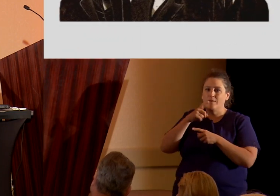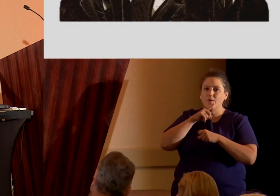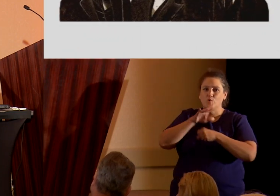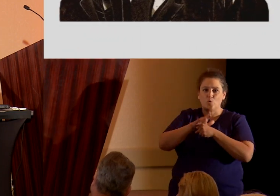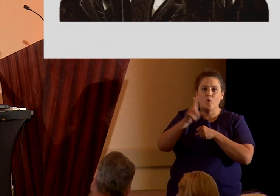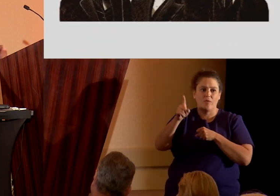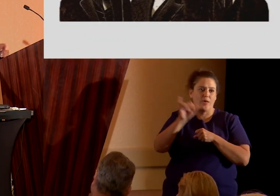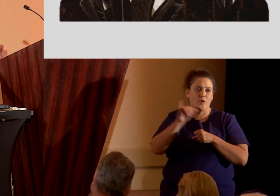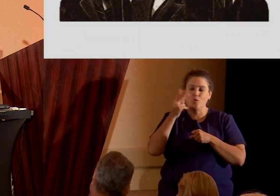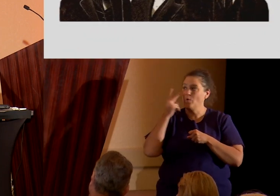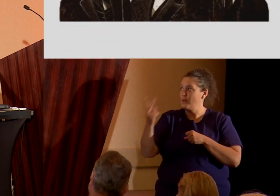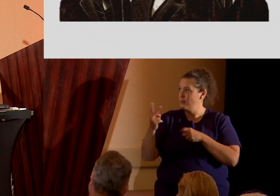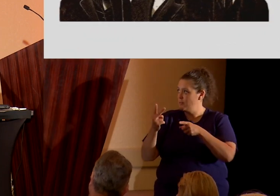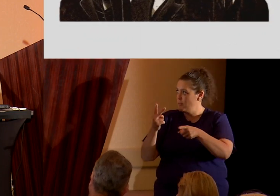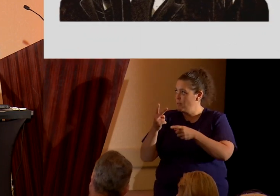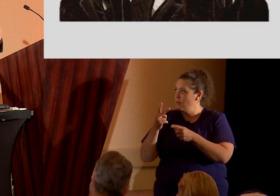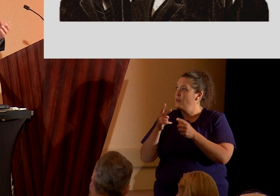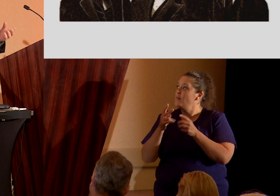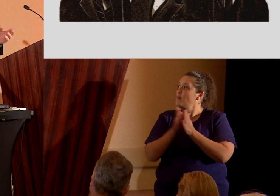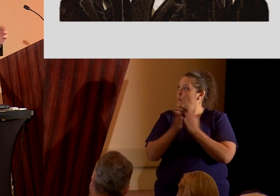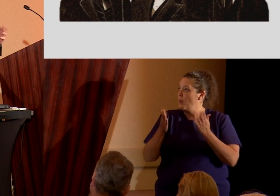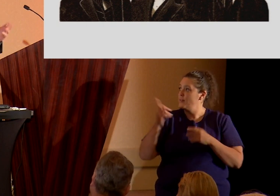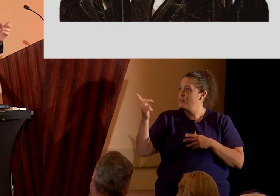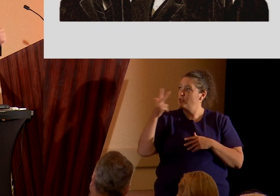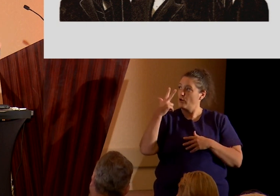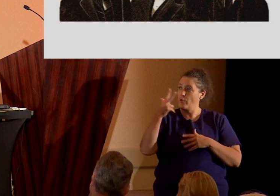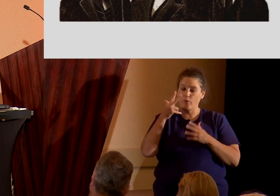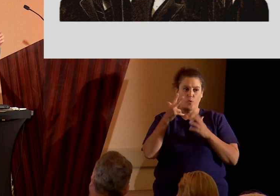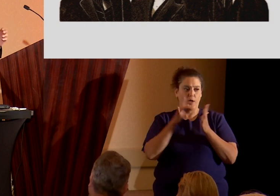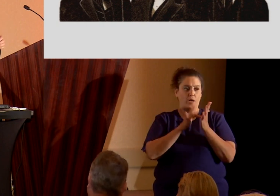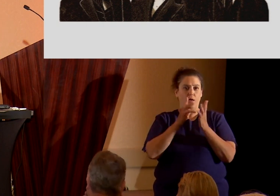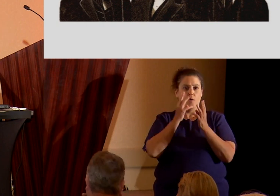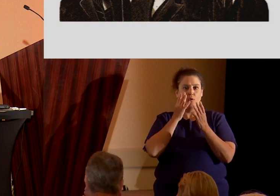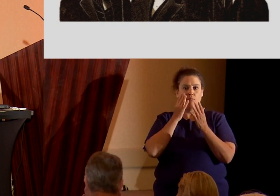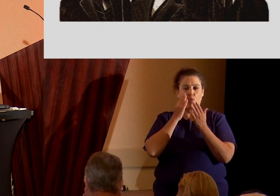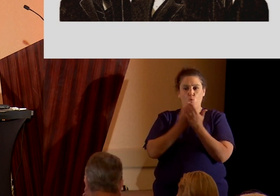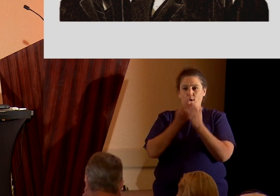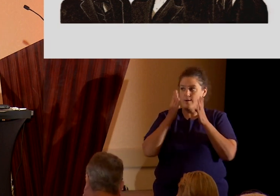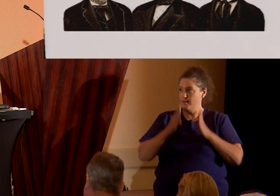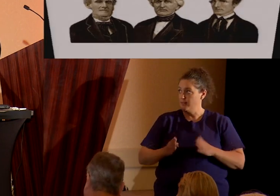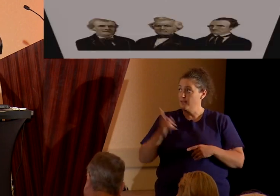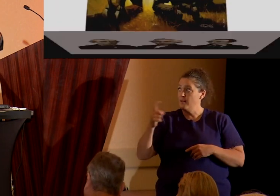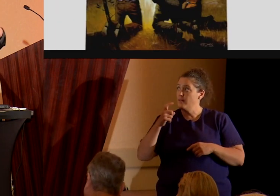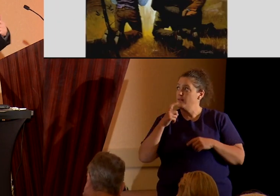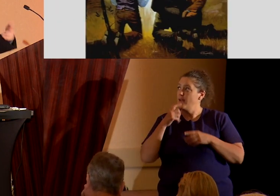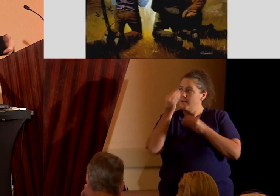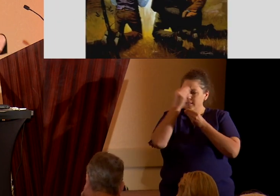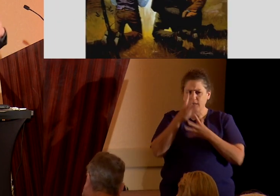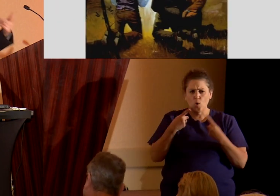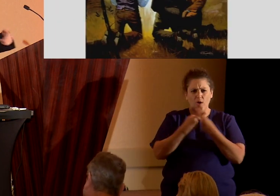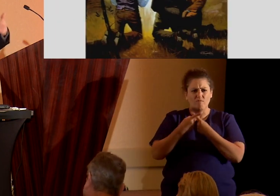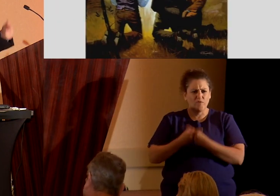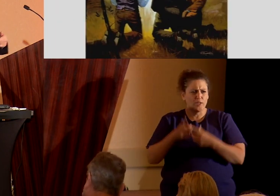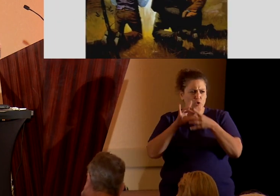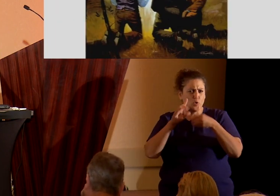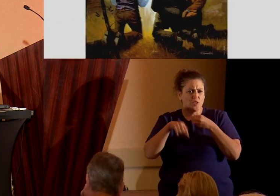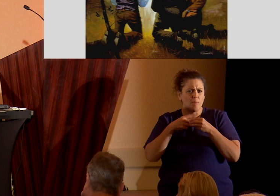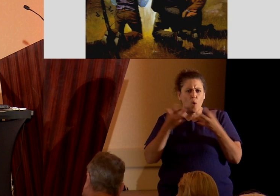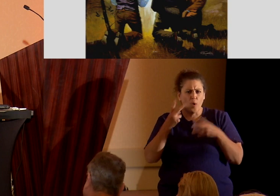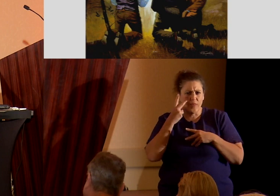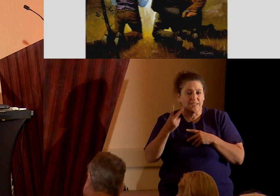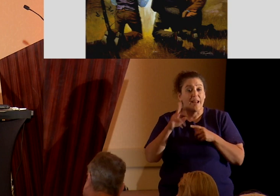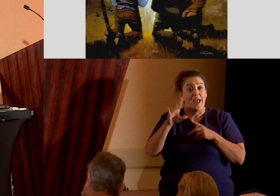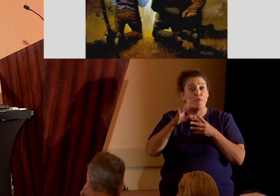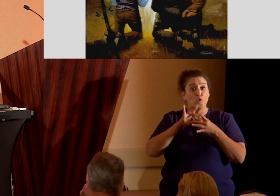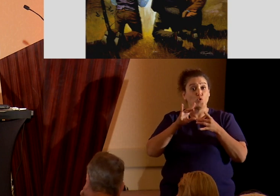First, there were these three guys, the three witnesses, though all three told slightly conflicting accounts of what had seen, and their stories seemed to grow more elaborate every time